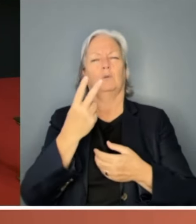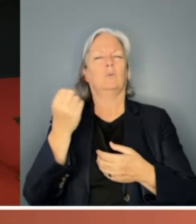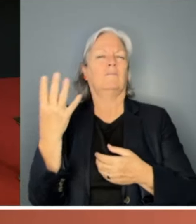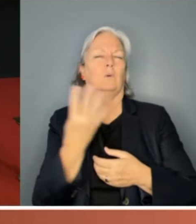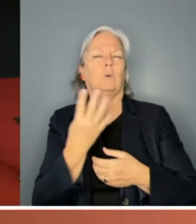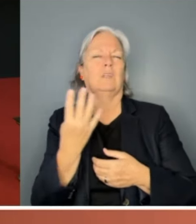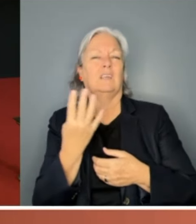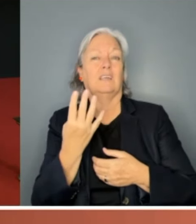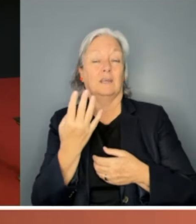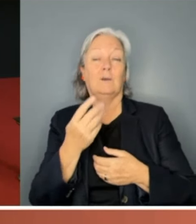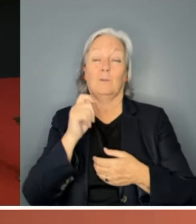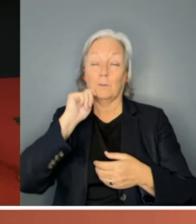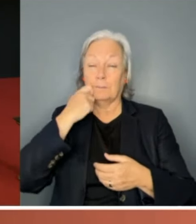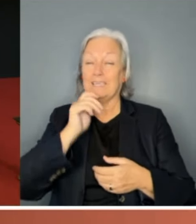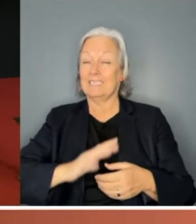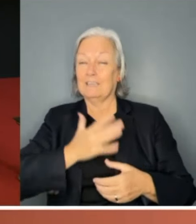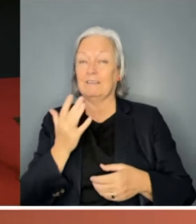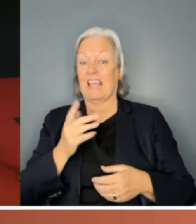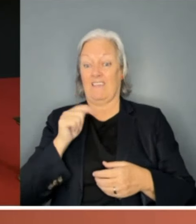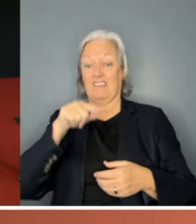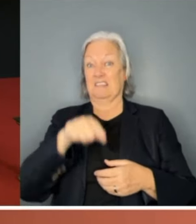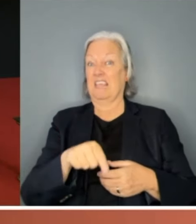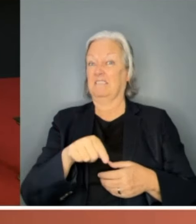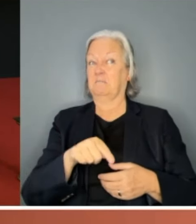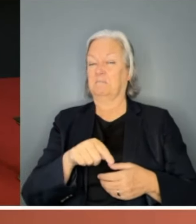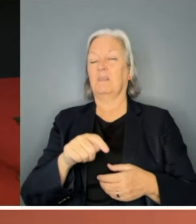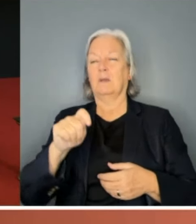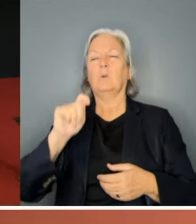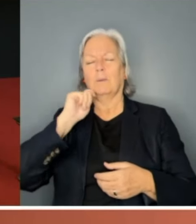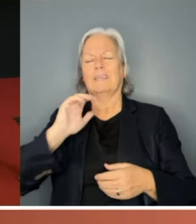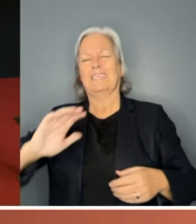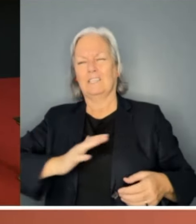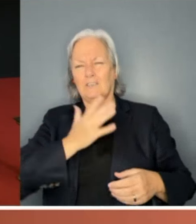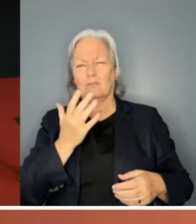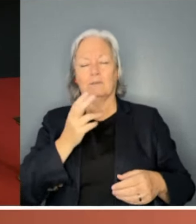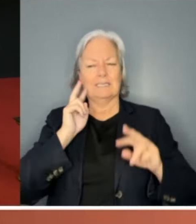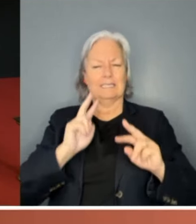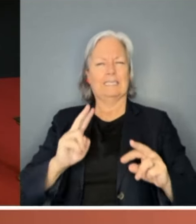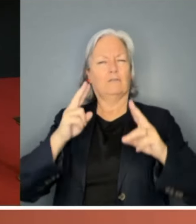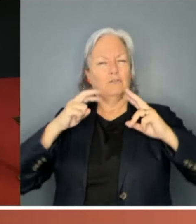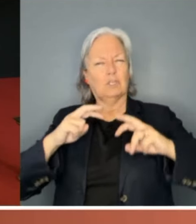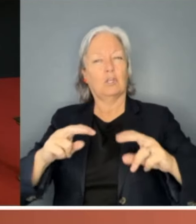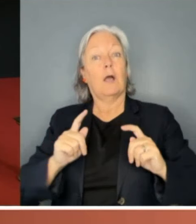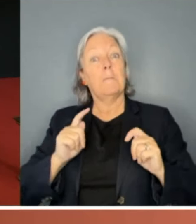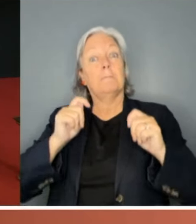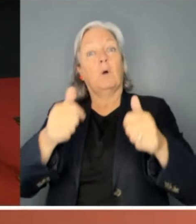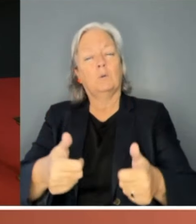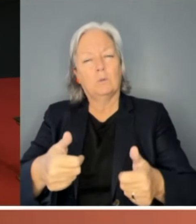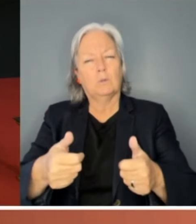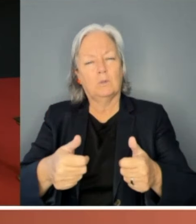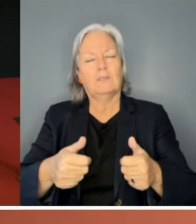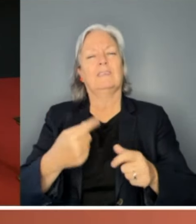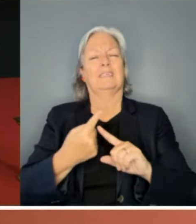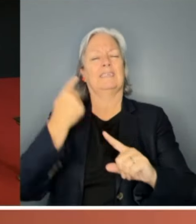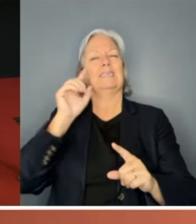really interesting, and it hasn't been done since, so I think it would be really interesting to see some research post, over the last decade, looking at